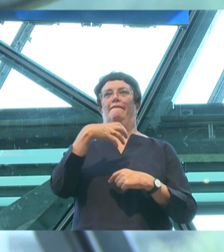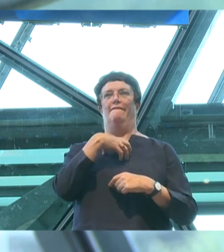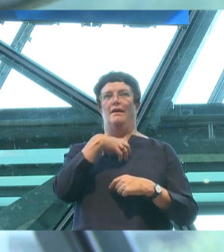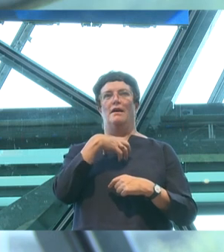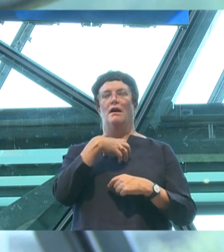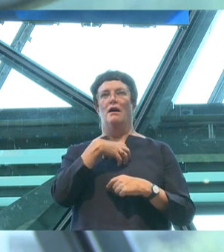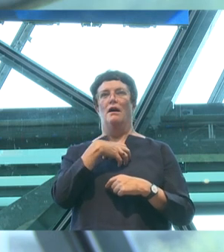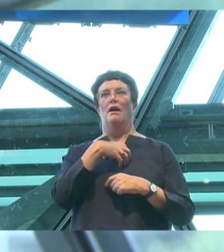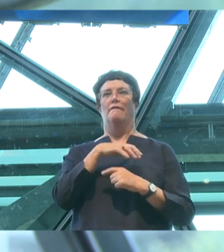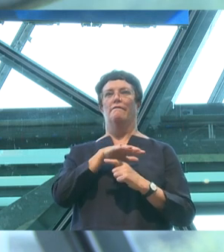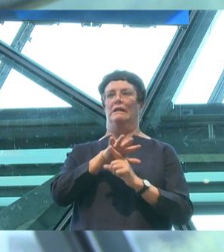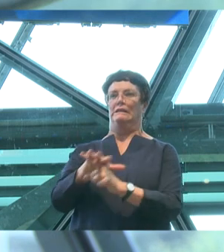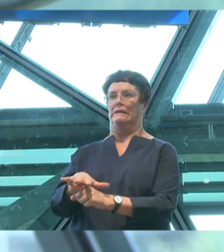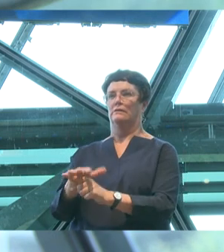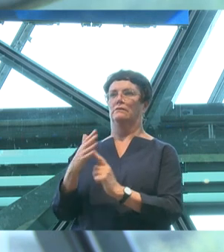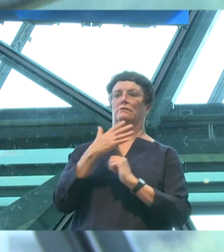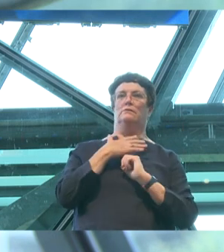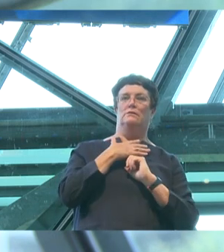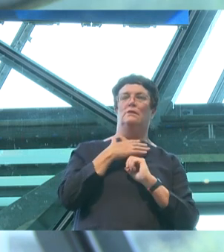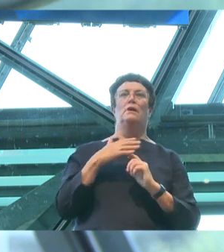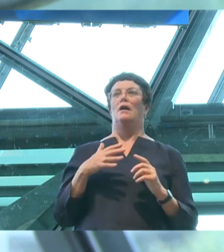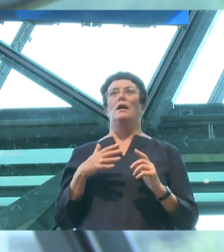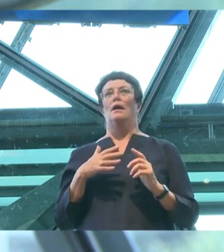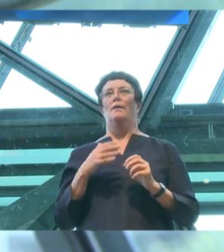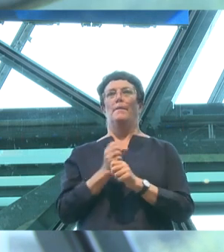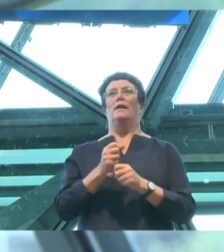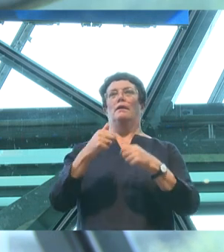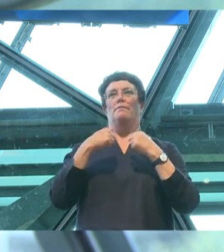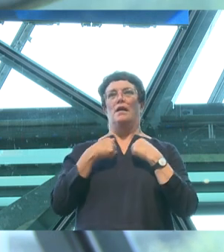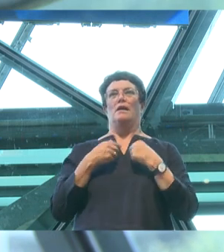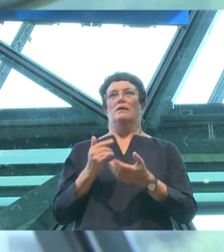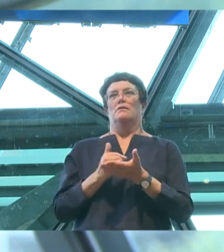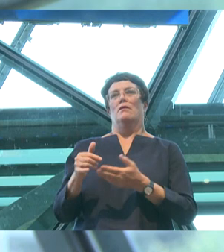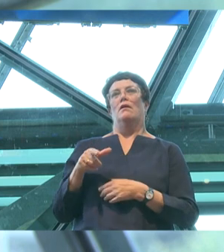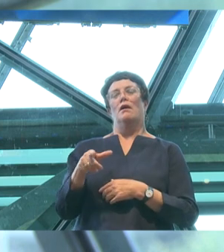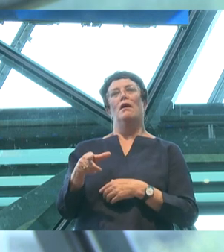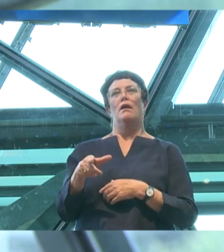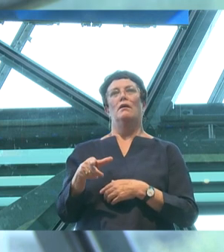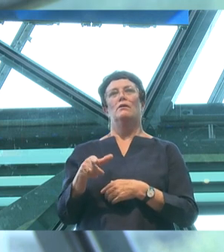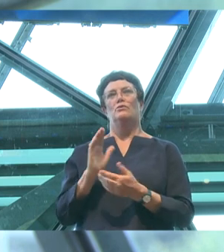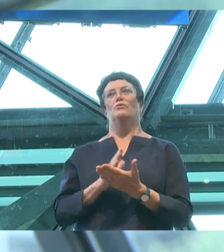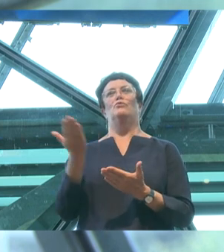with my fear of the ridicule he would suffer was causing me to deny him true happiness.